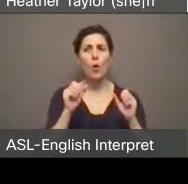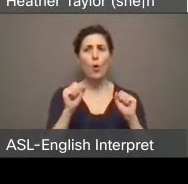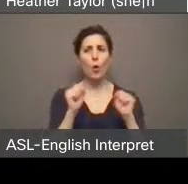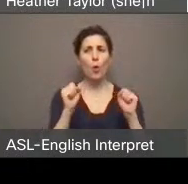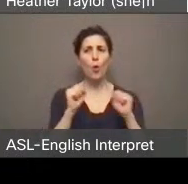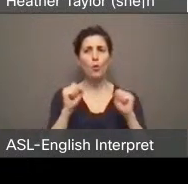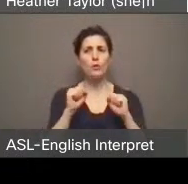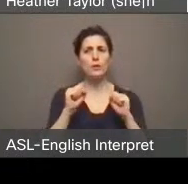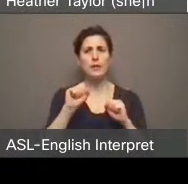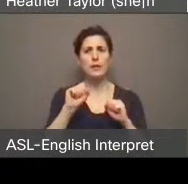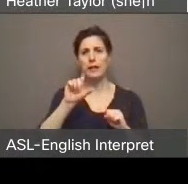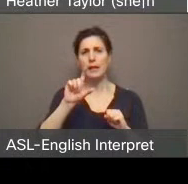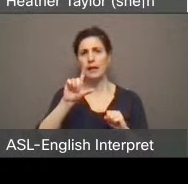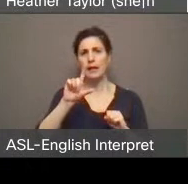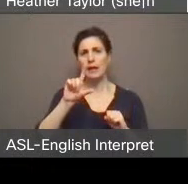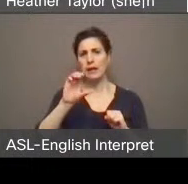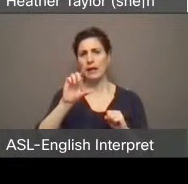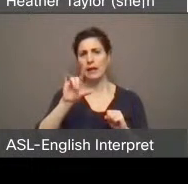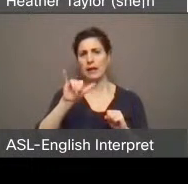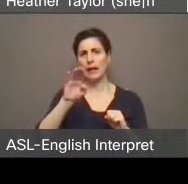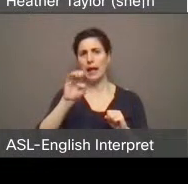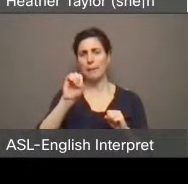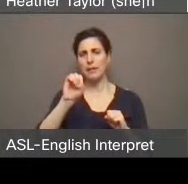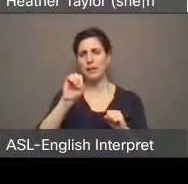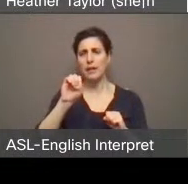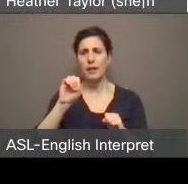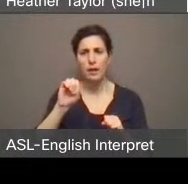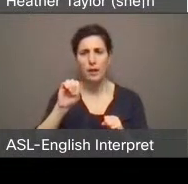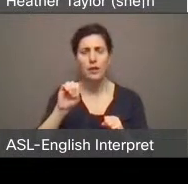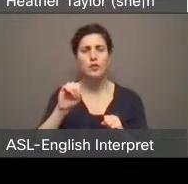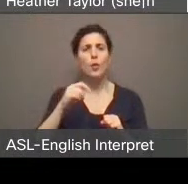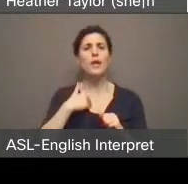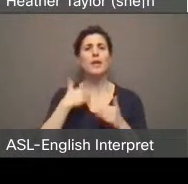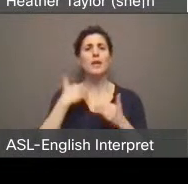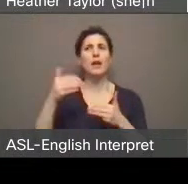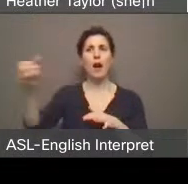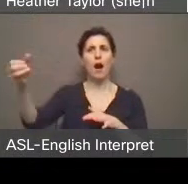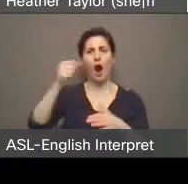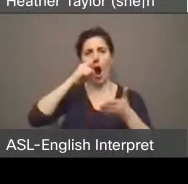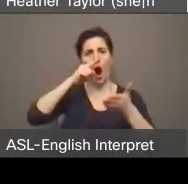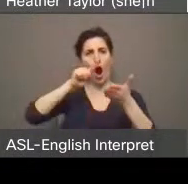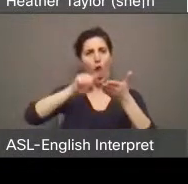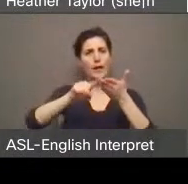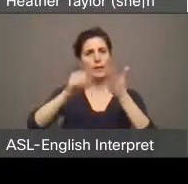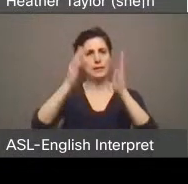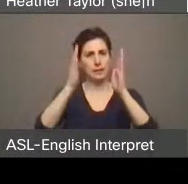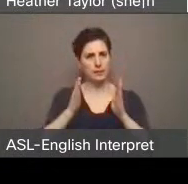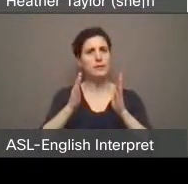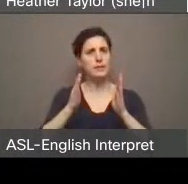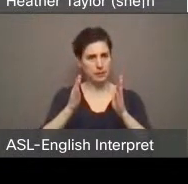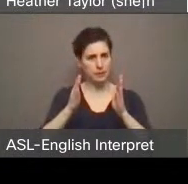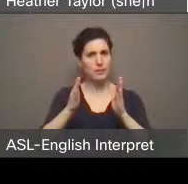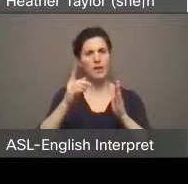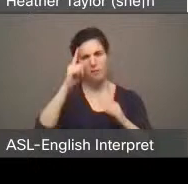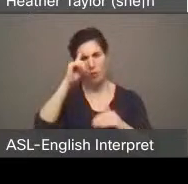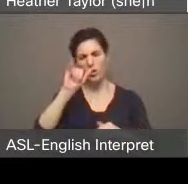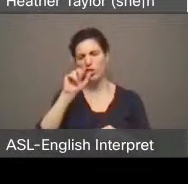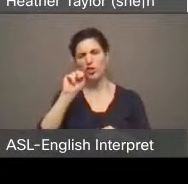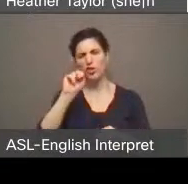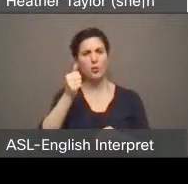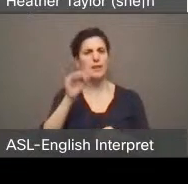registered for an energy audit with the nonprofit Windfall Center in Aurora for January the 19th,